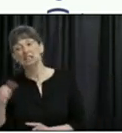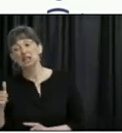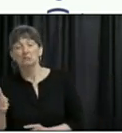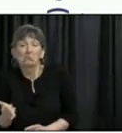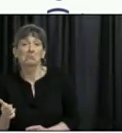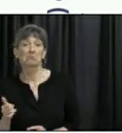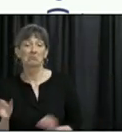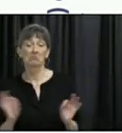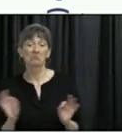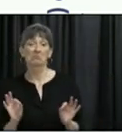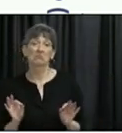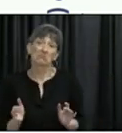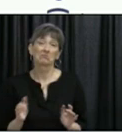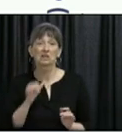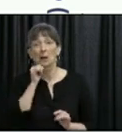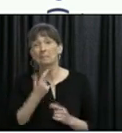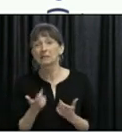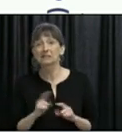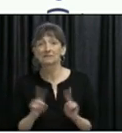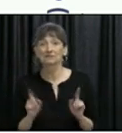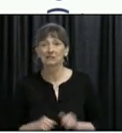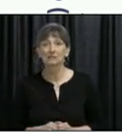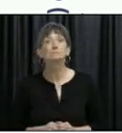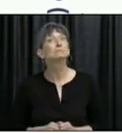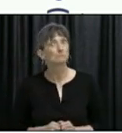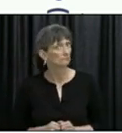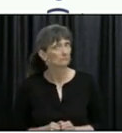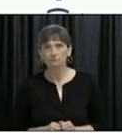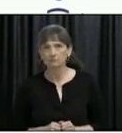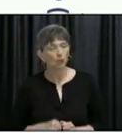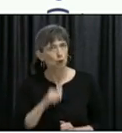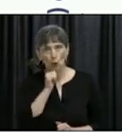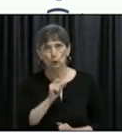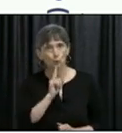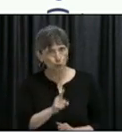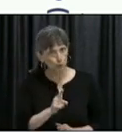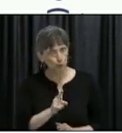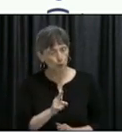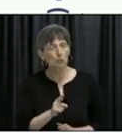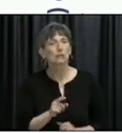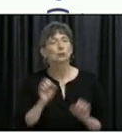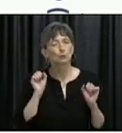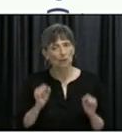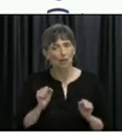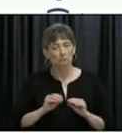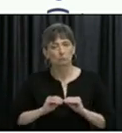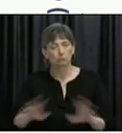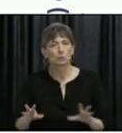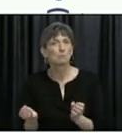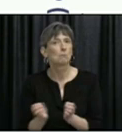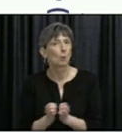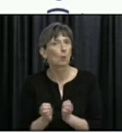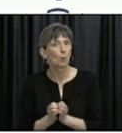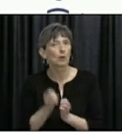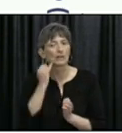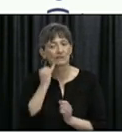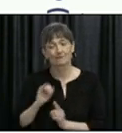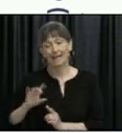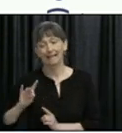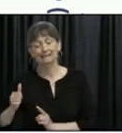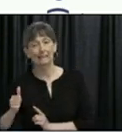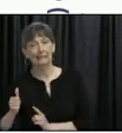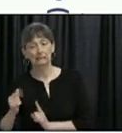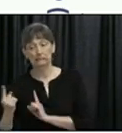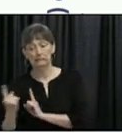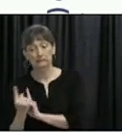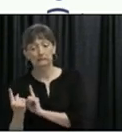These numbers seem similar, but it makes a very big difference in terms of the population that can be infected with COVID-19. So,